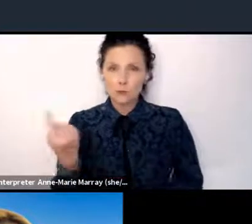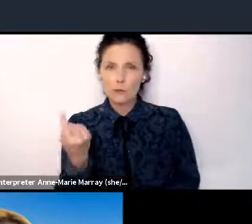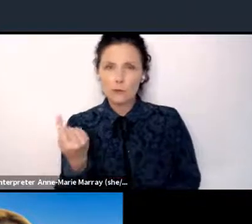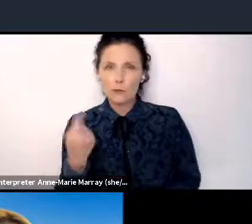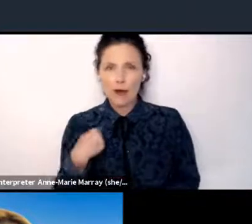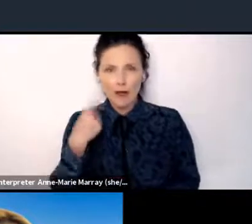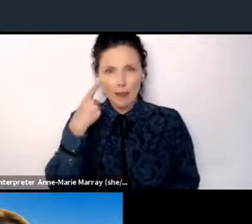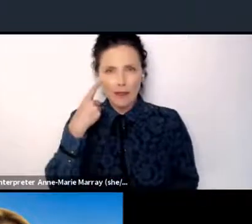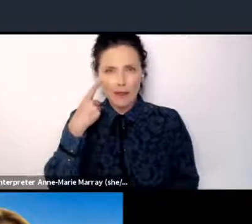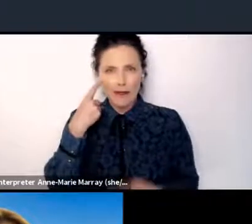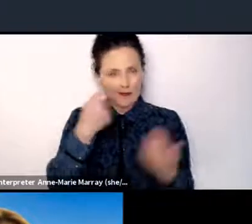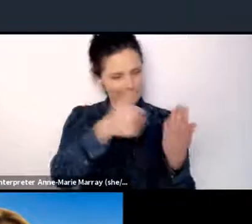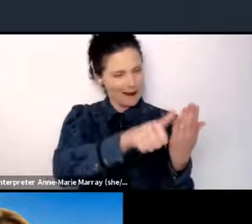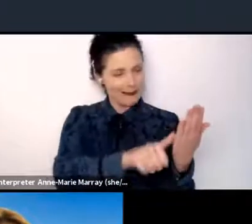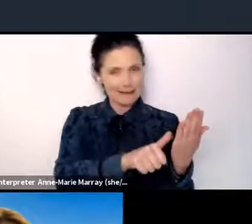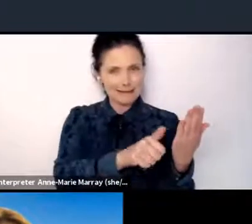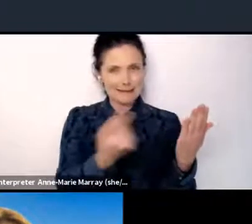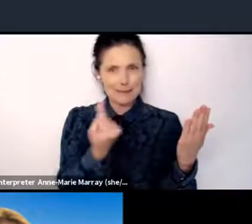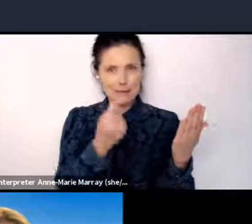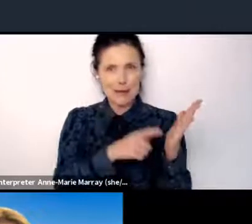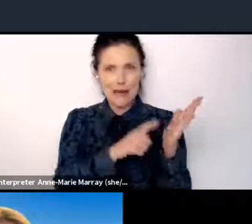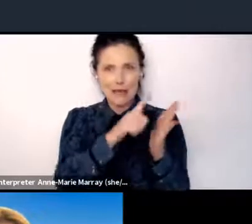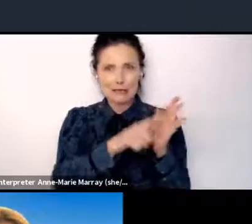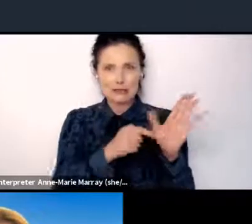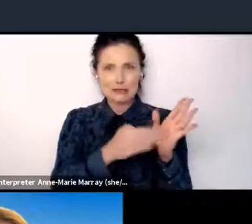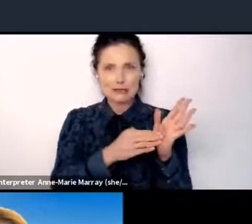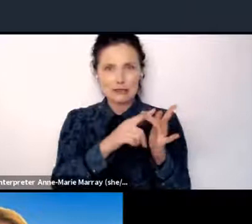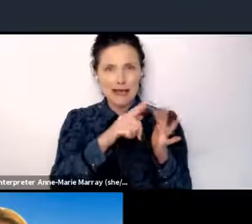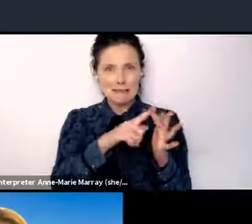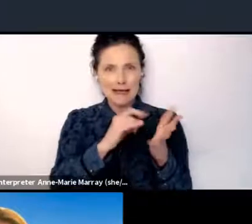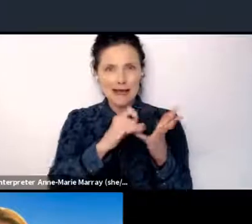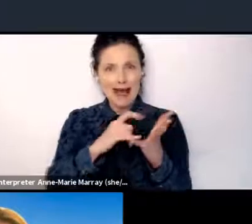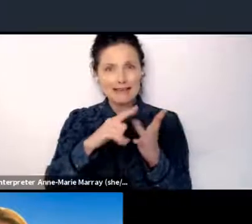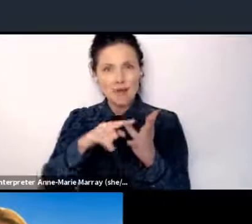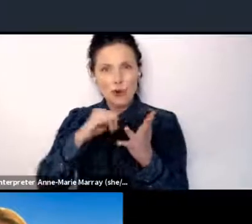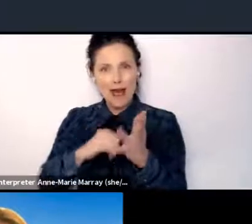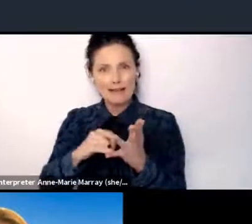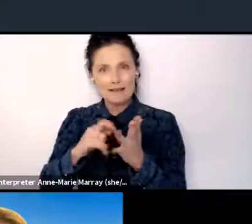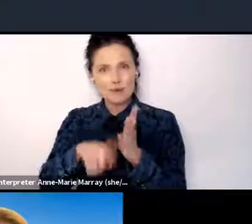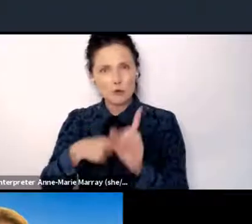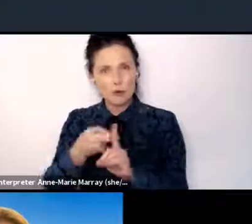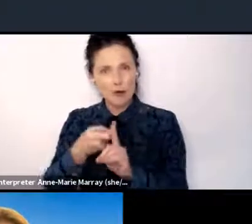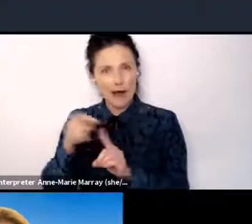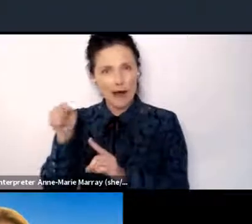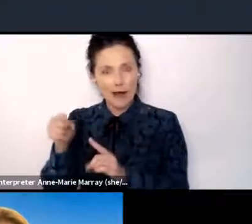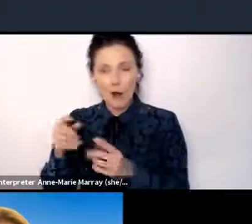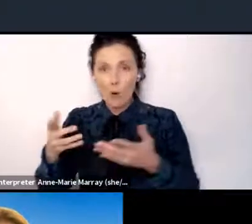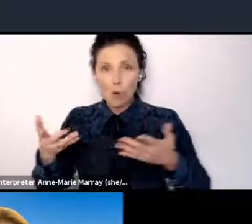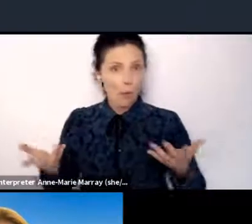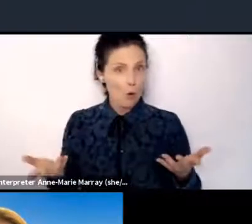the next person on my list is Jamie from SOS UK. Is he here or are we?